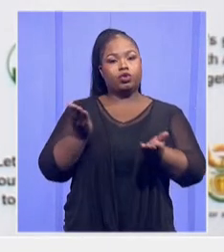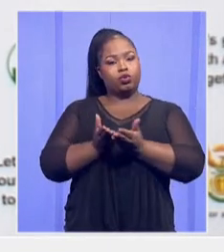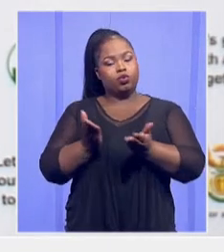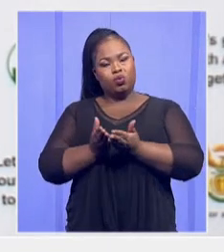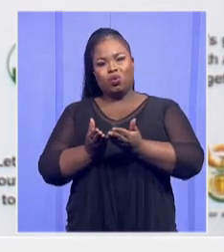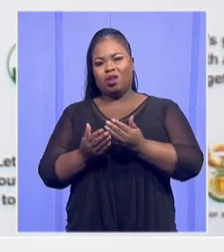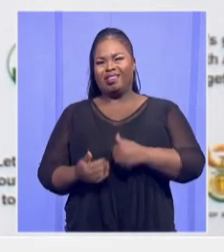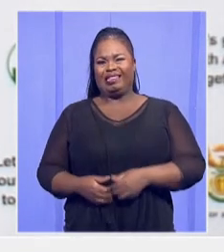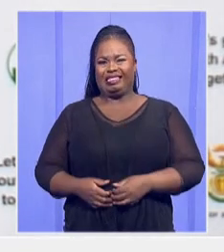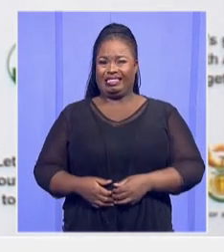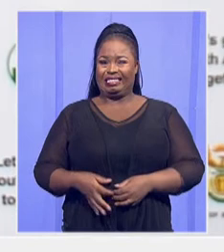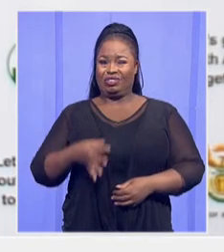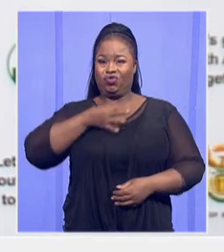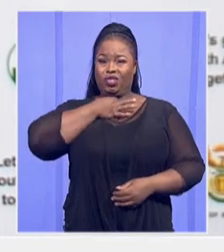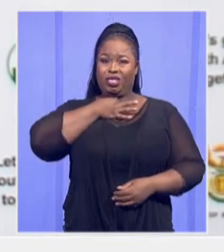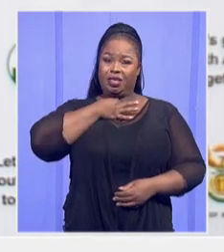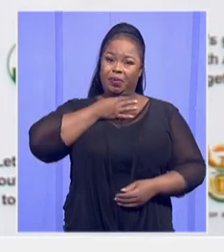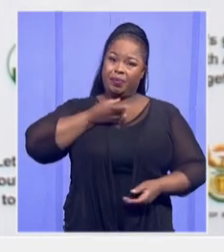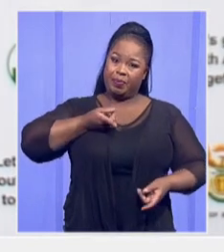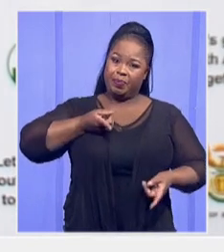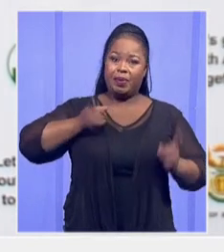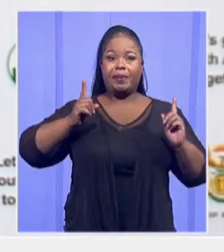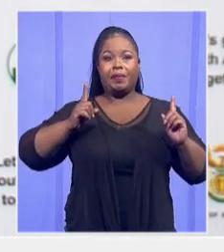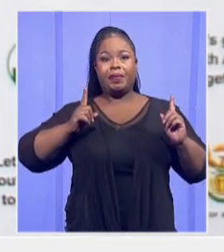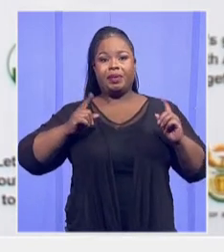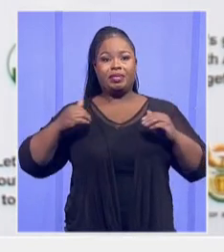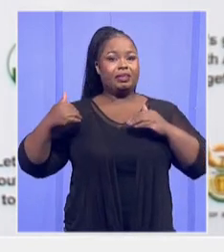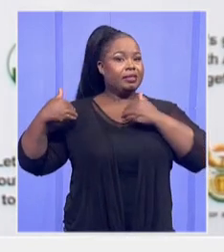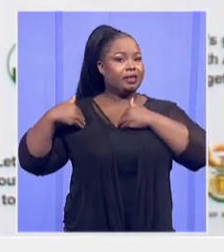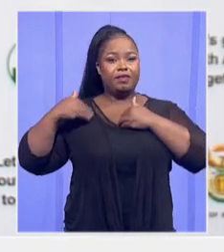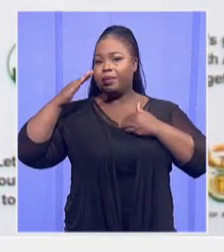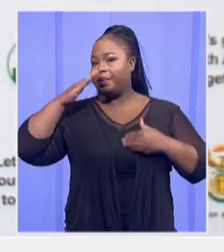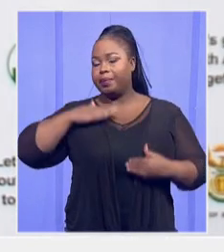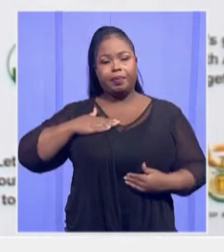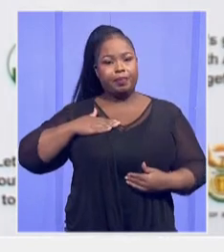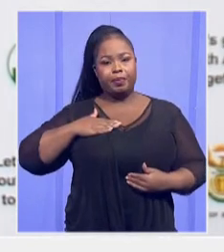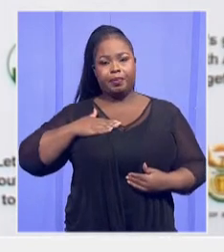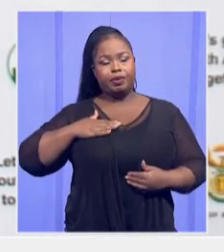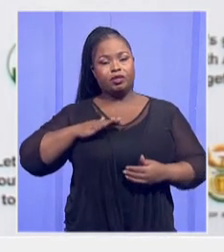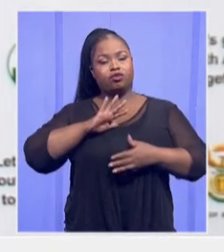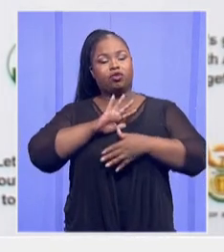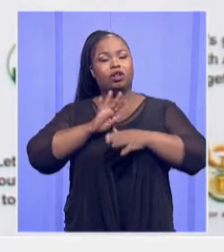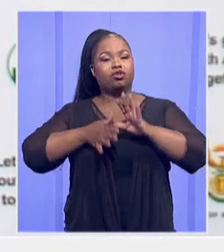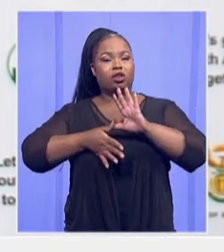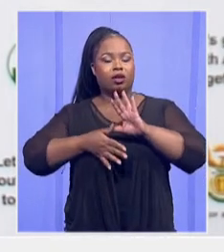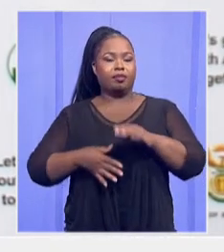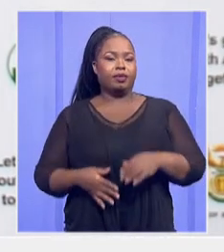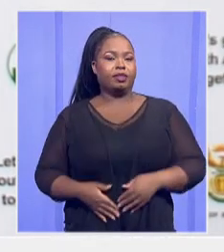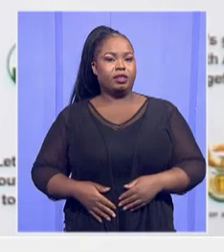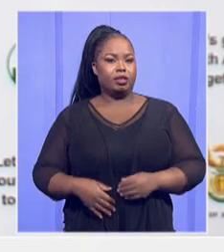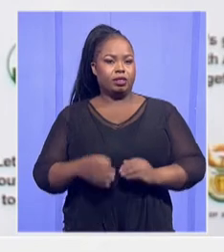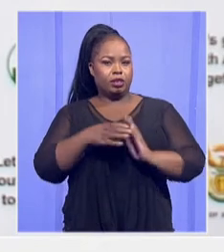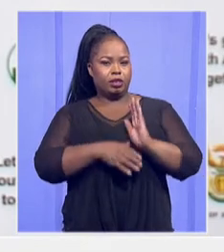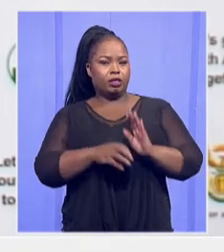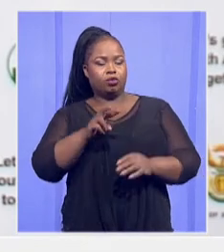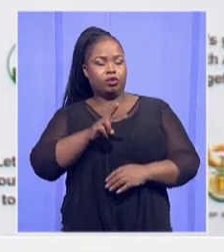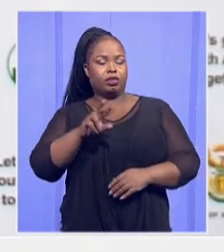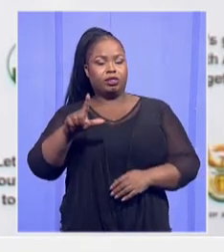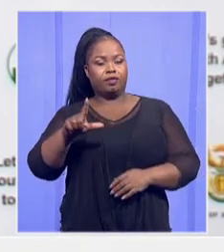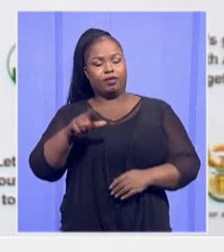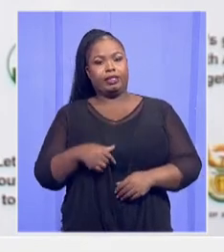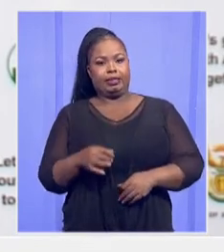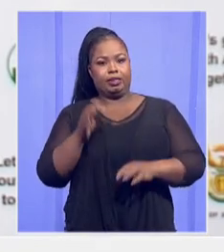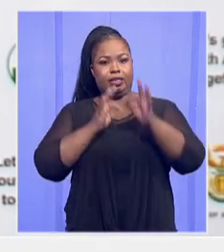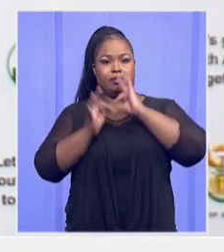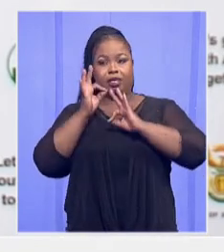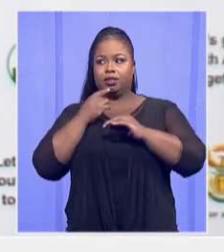unsafe structures. Section 27, you know, indicated a figure of about 900, 9